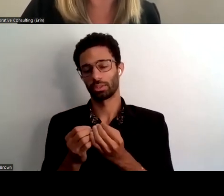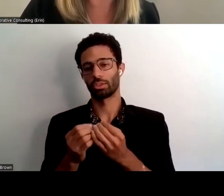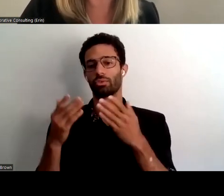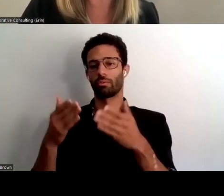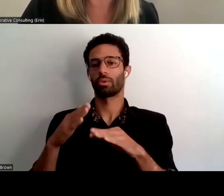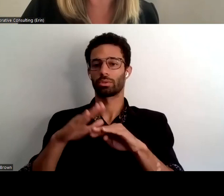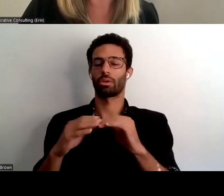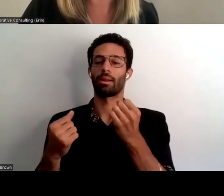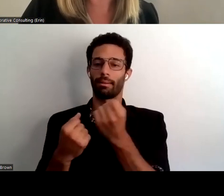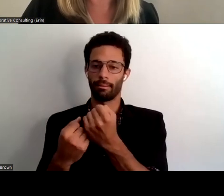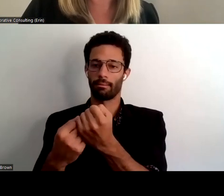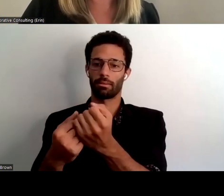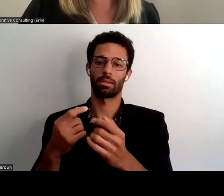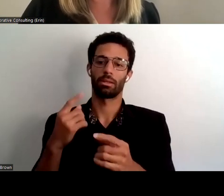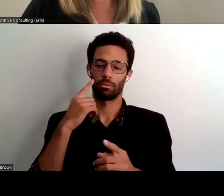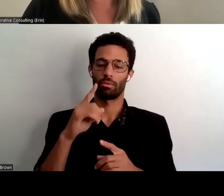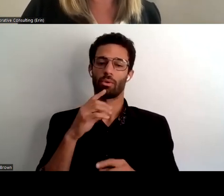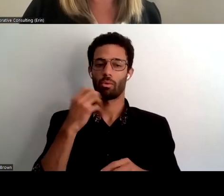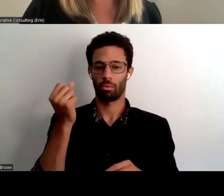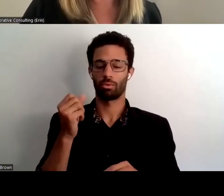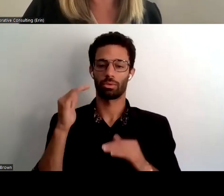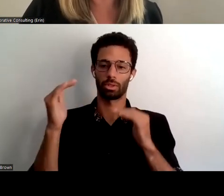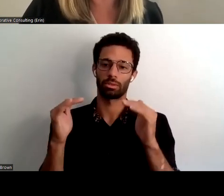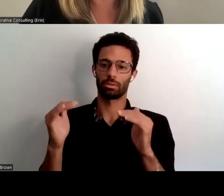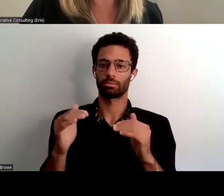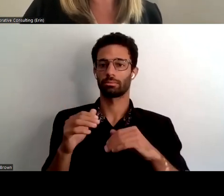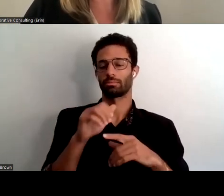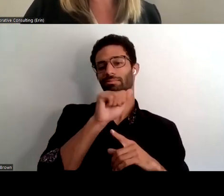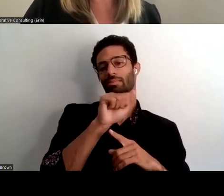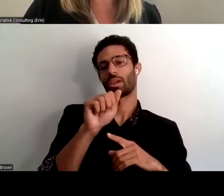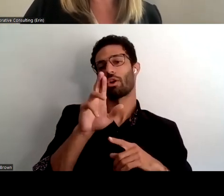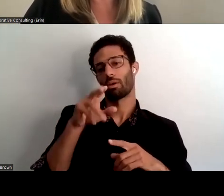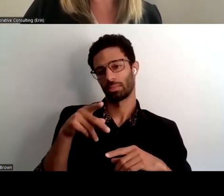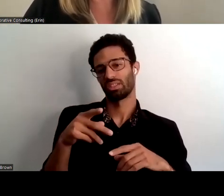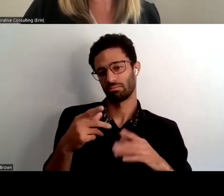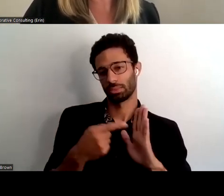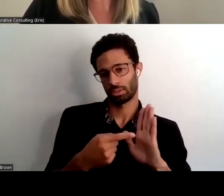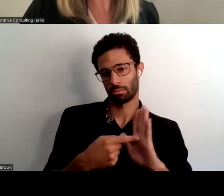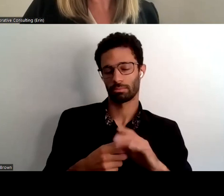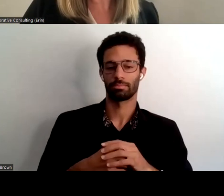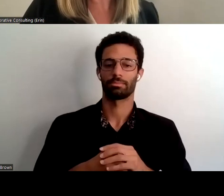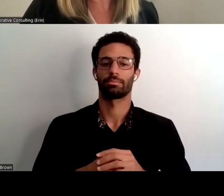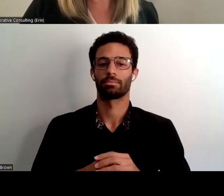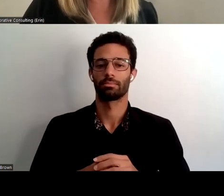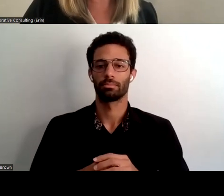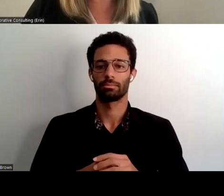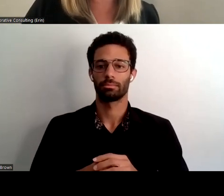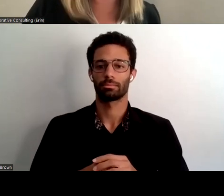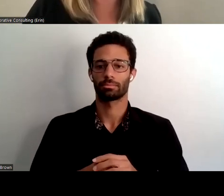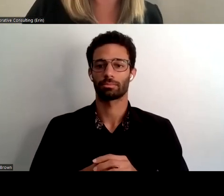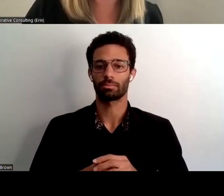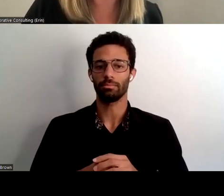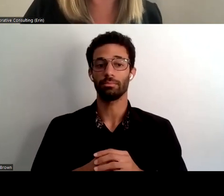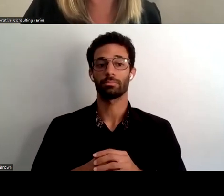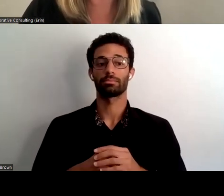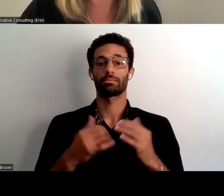advocating for older adults such as uh aarp was an example that was raised so that takes us